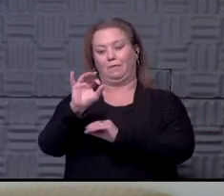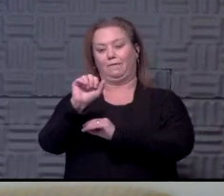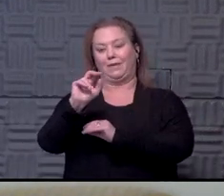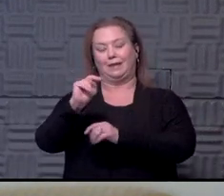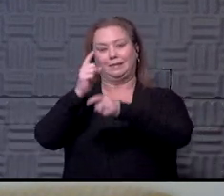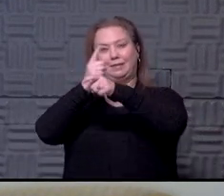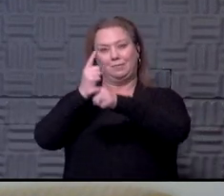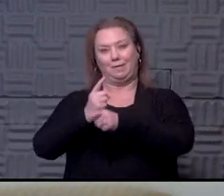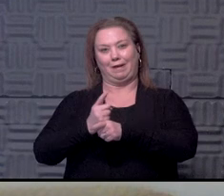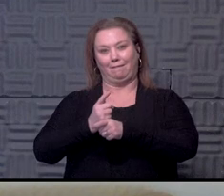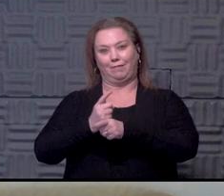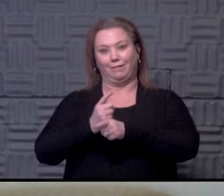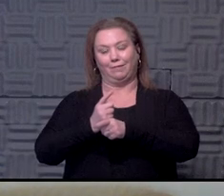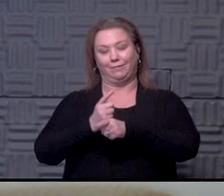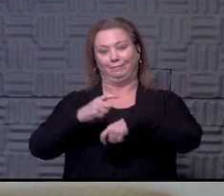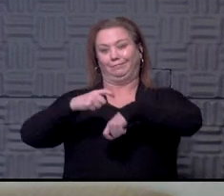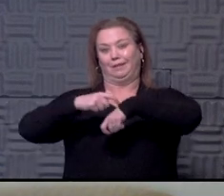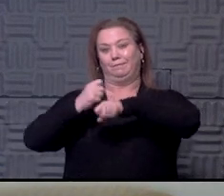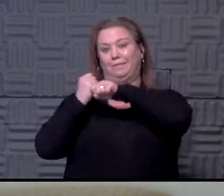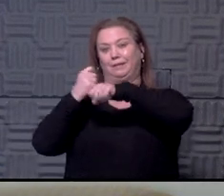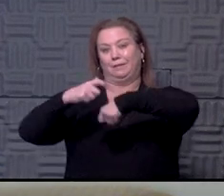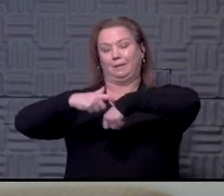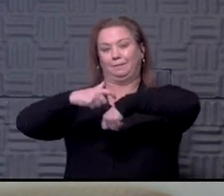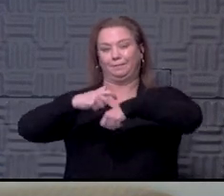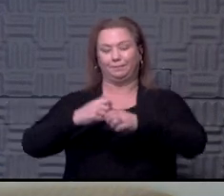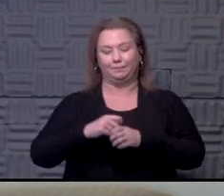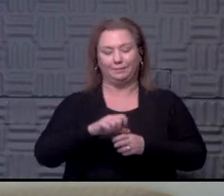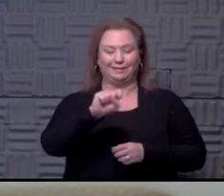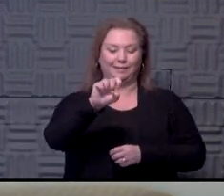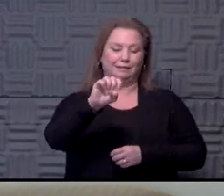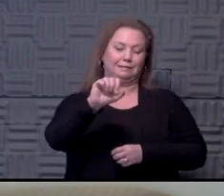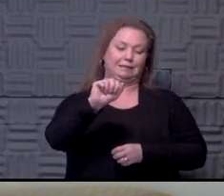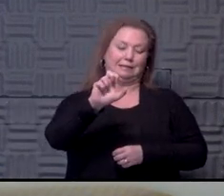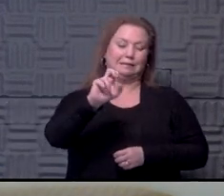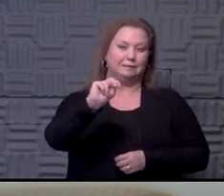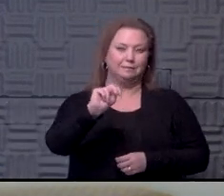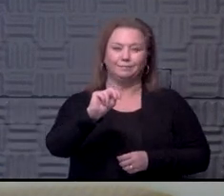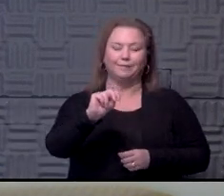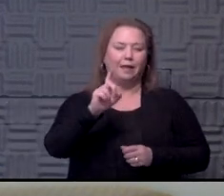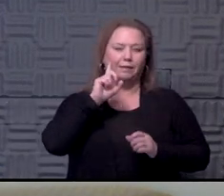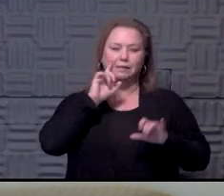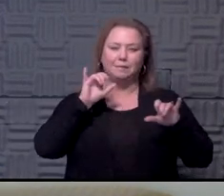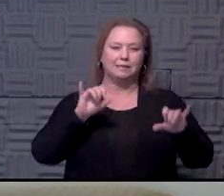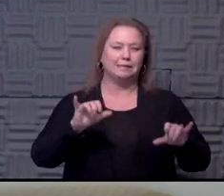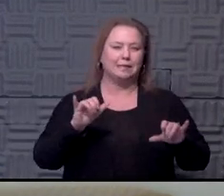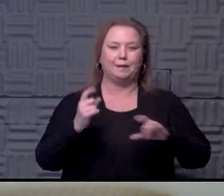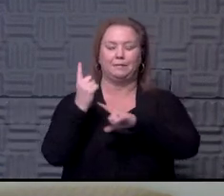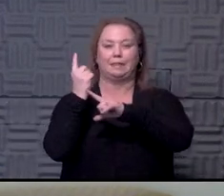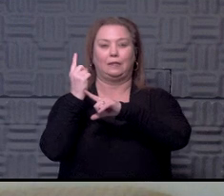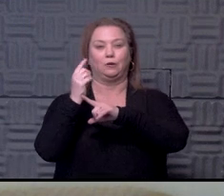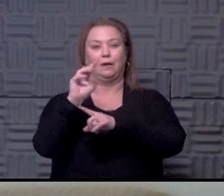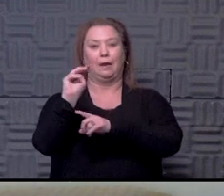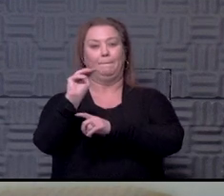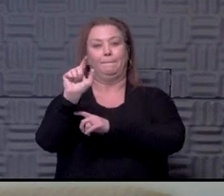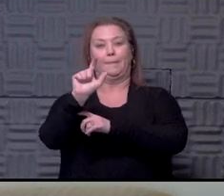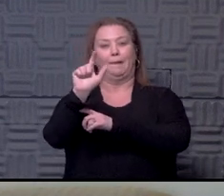Everything else is pretty much what we went through last year. Like I said, the template that Major League Baseball set